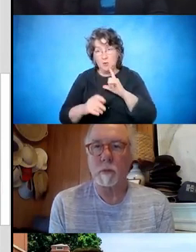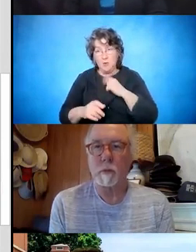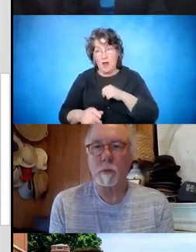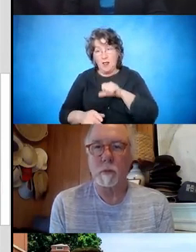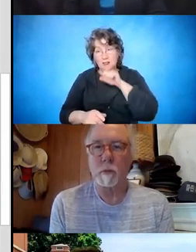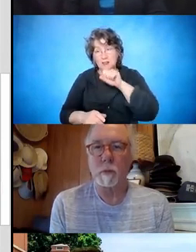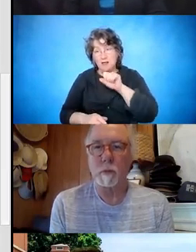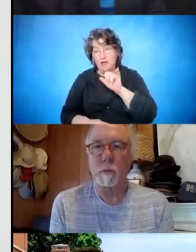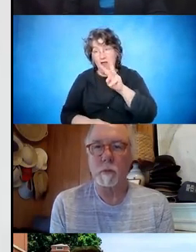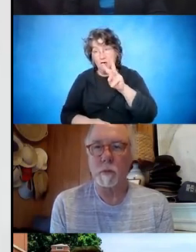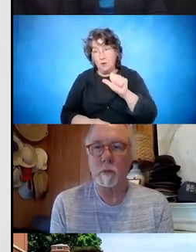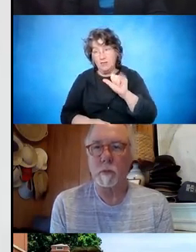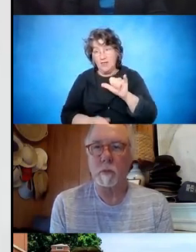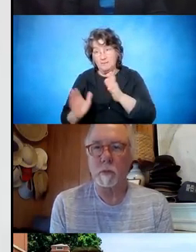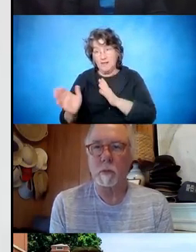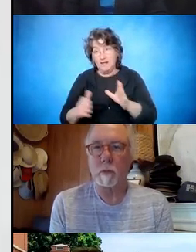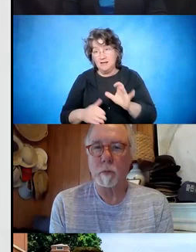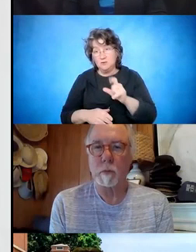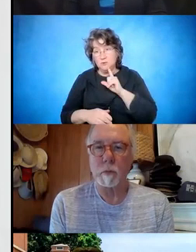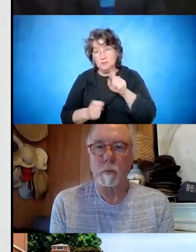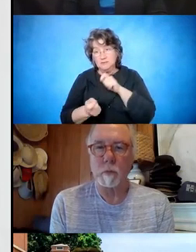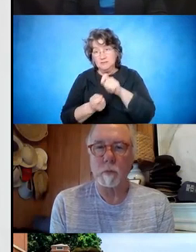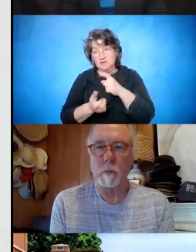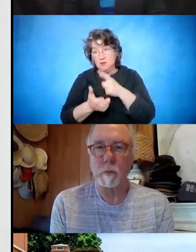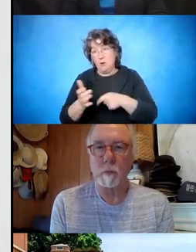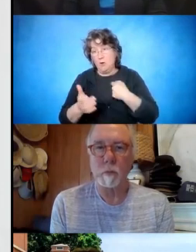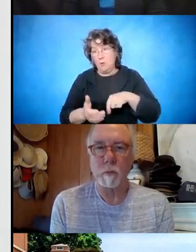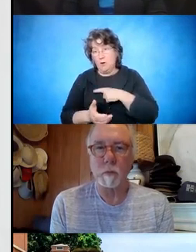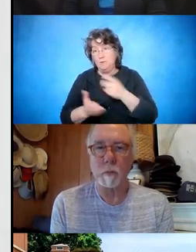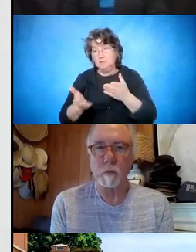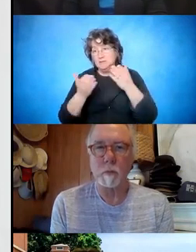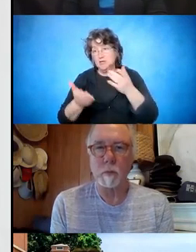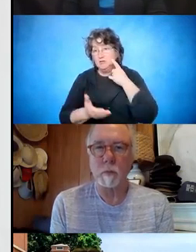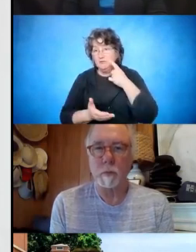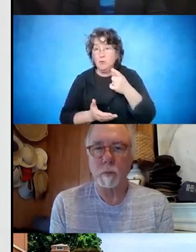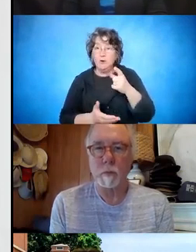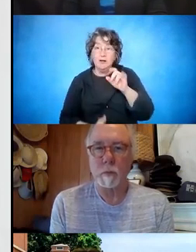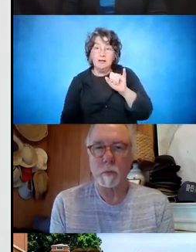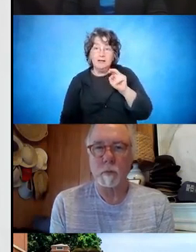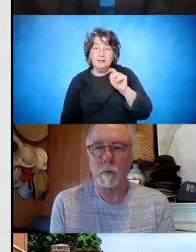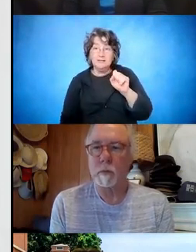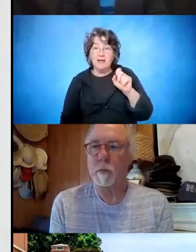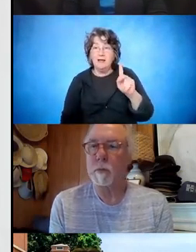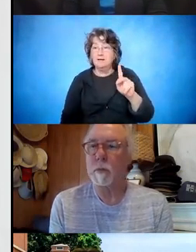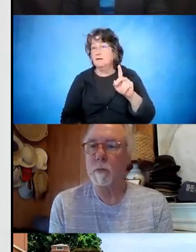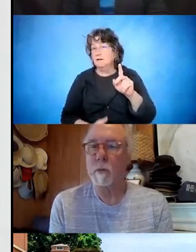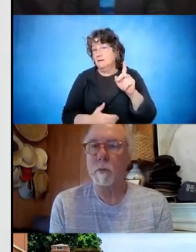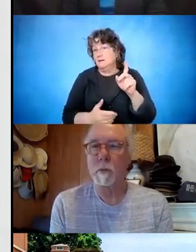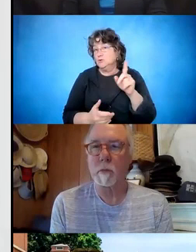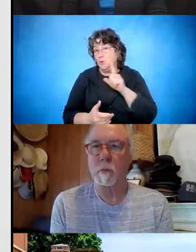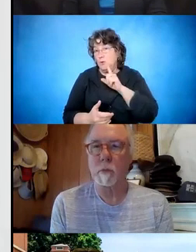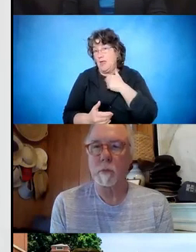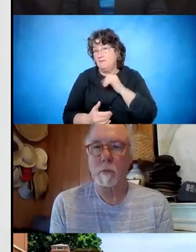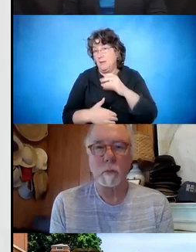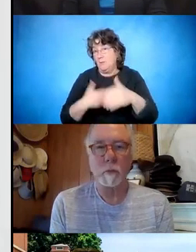mean, that's specifically what, what we would suggest through Intact is, is have a process like this that you go through